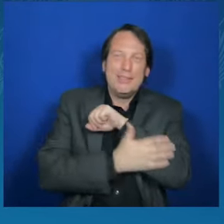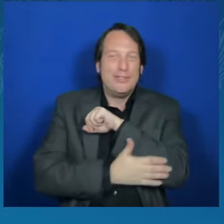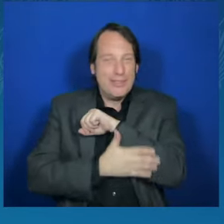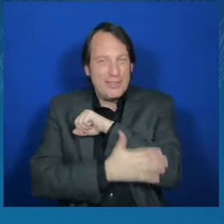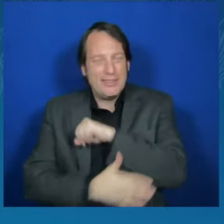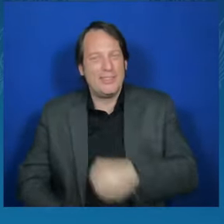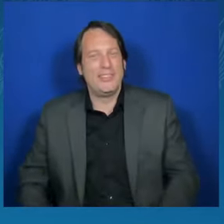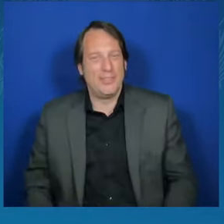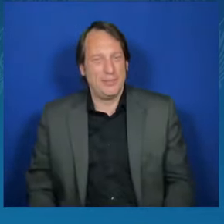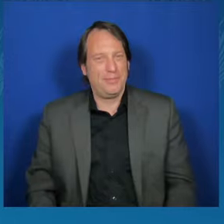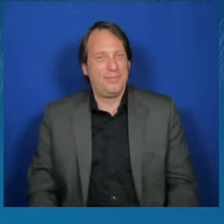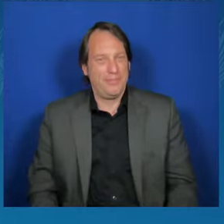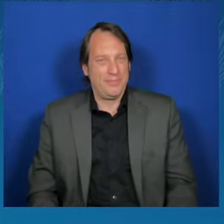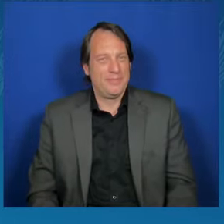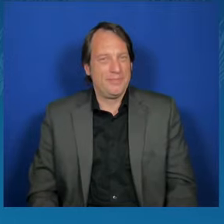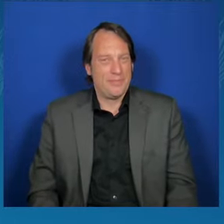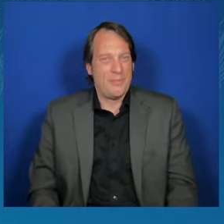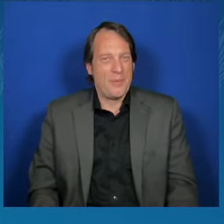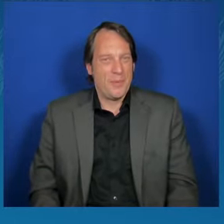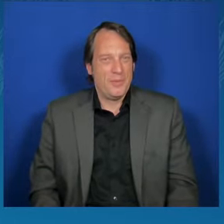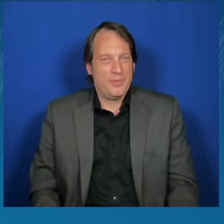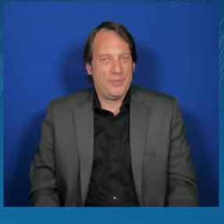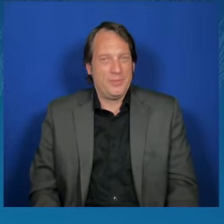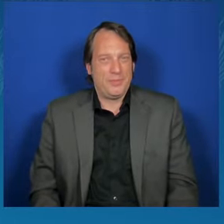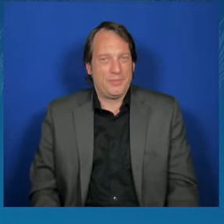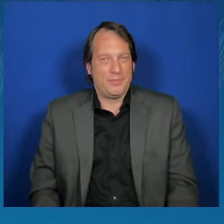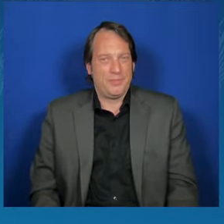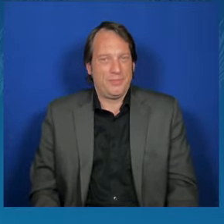Thank you for the question.